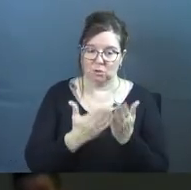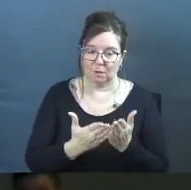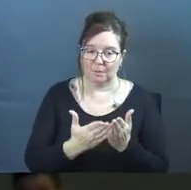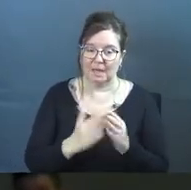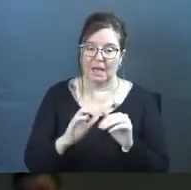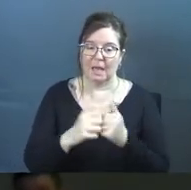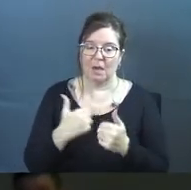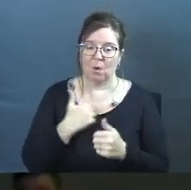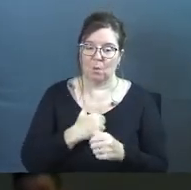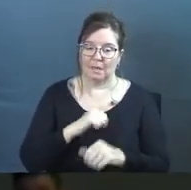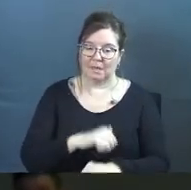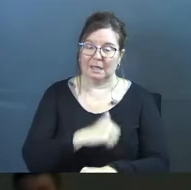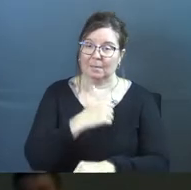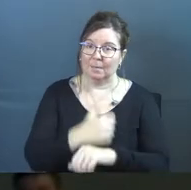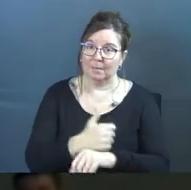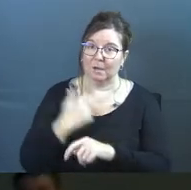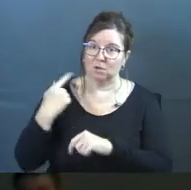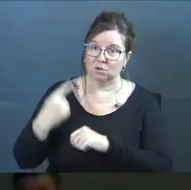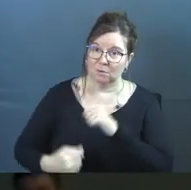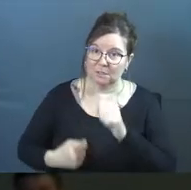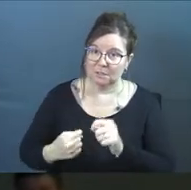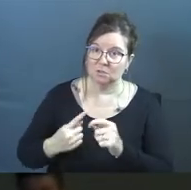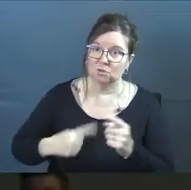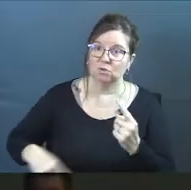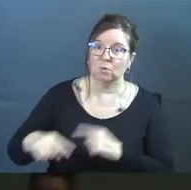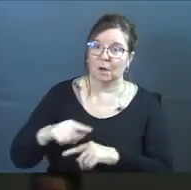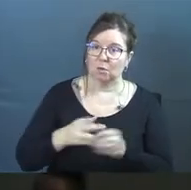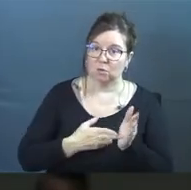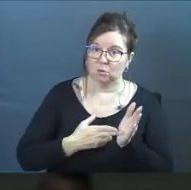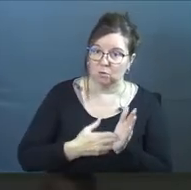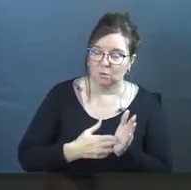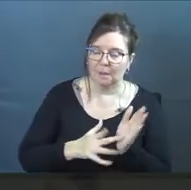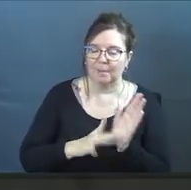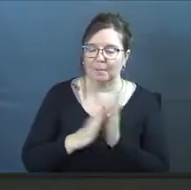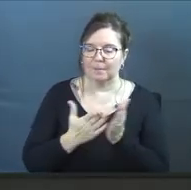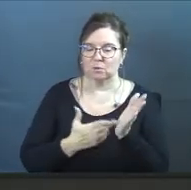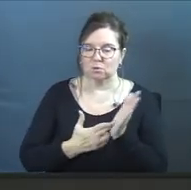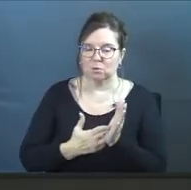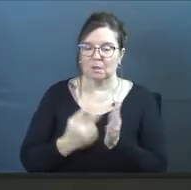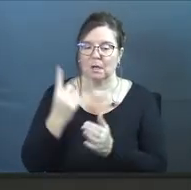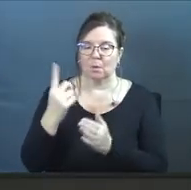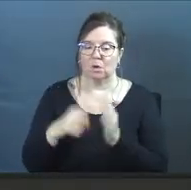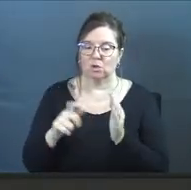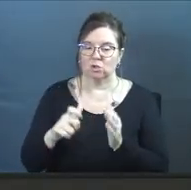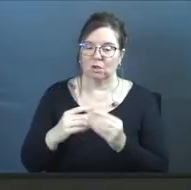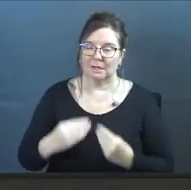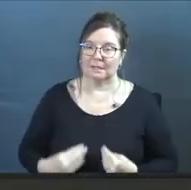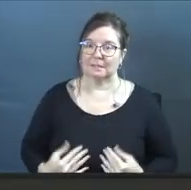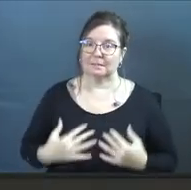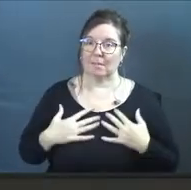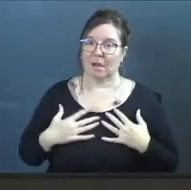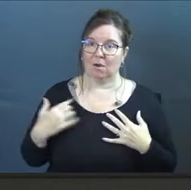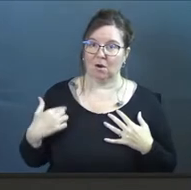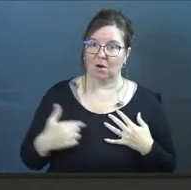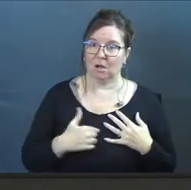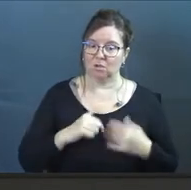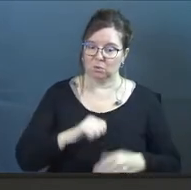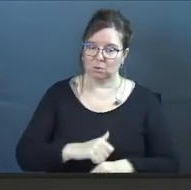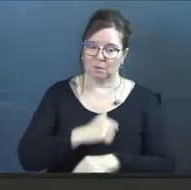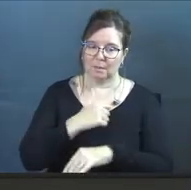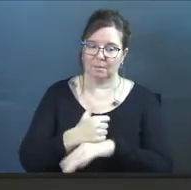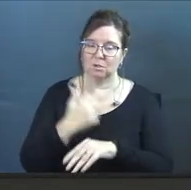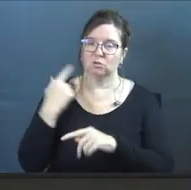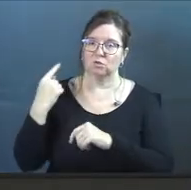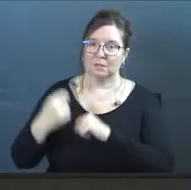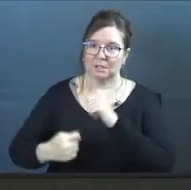and how we implement traditions surrounding the truth, biblical truth is what should inspire us to implement